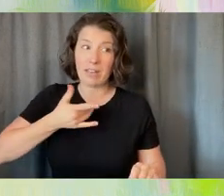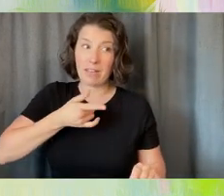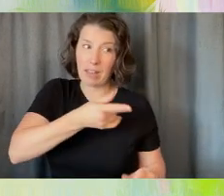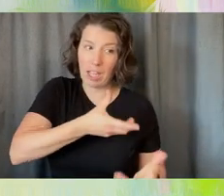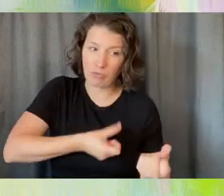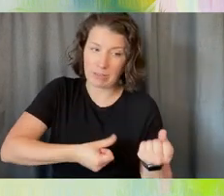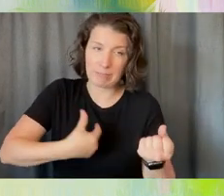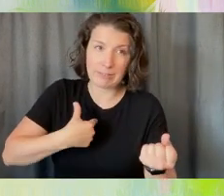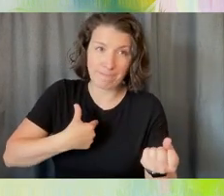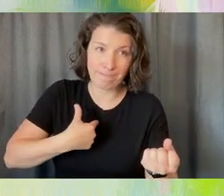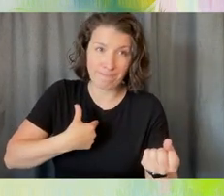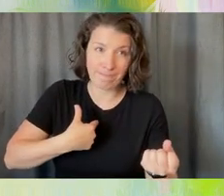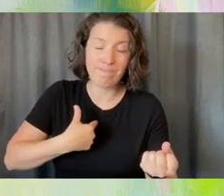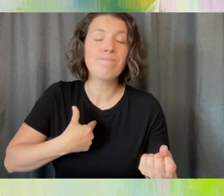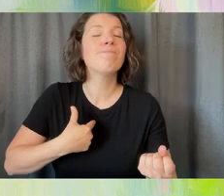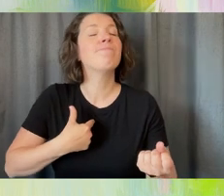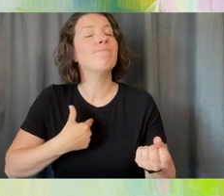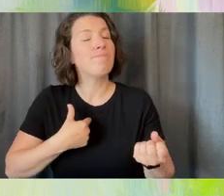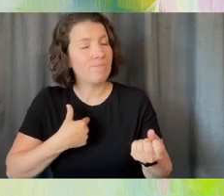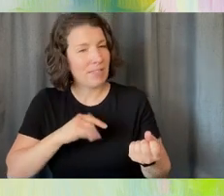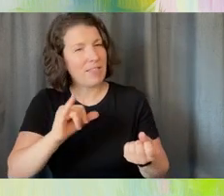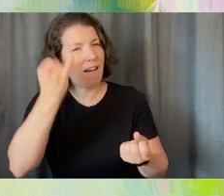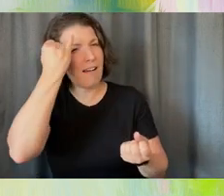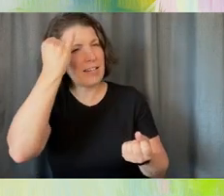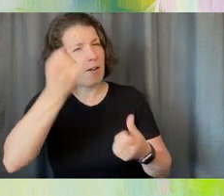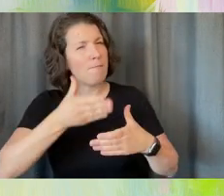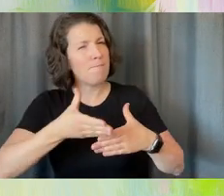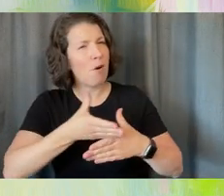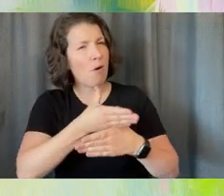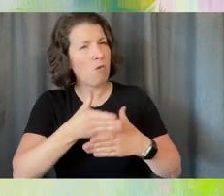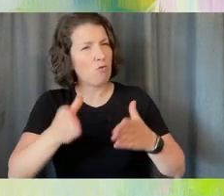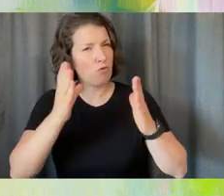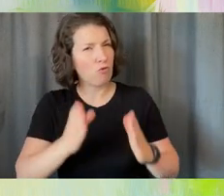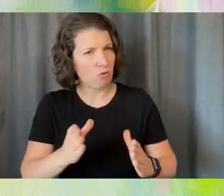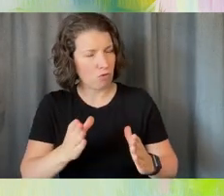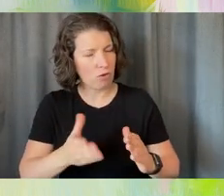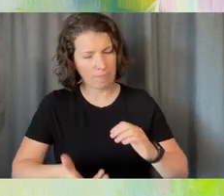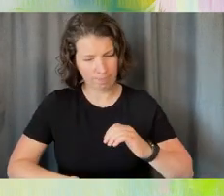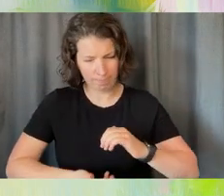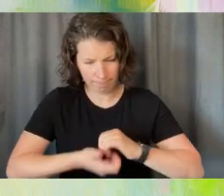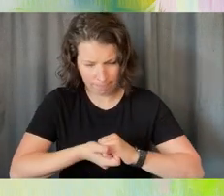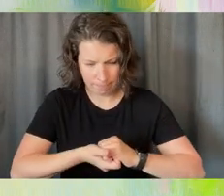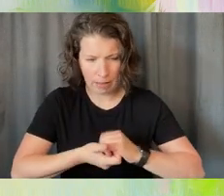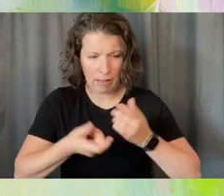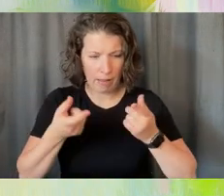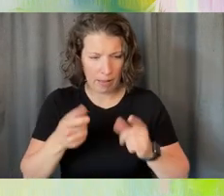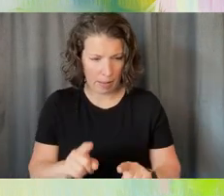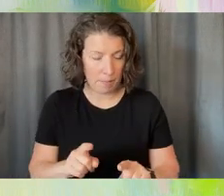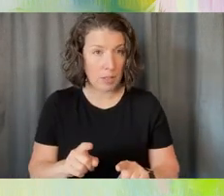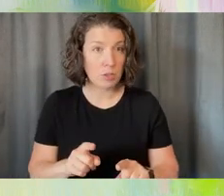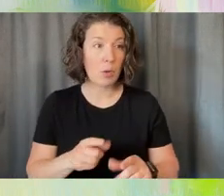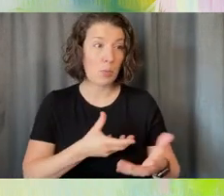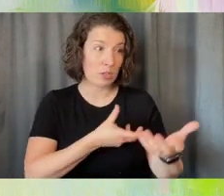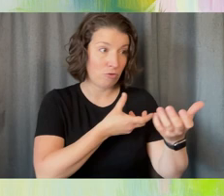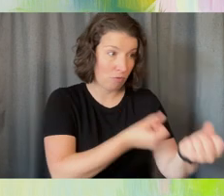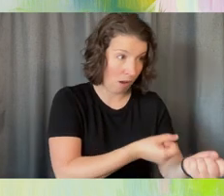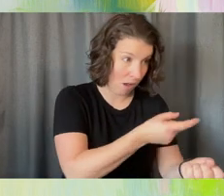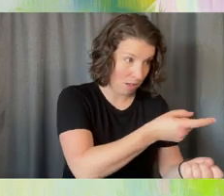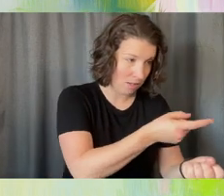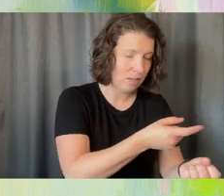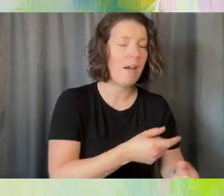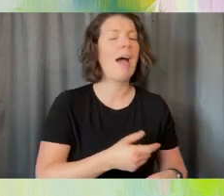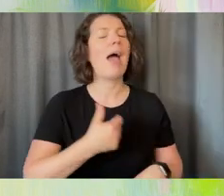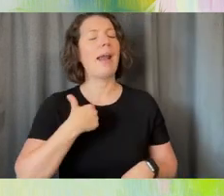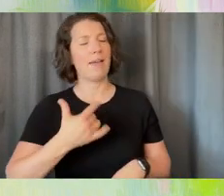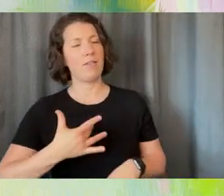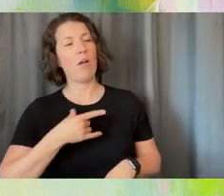that the idea of partnership happens when we both trust the folks that are helping care for us and we feel trusted by them. So we